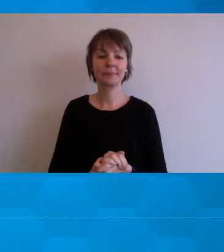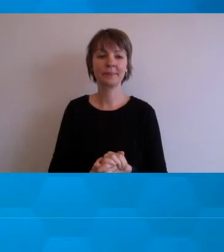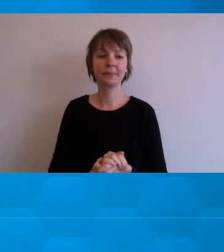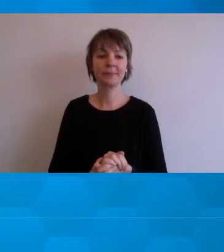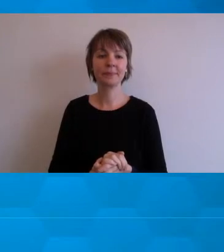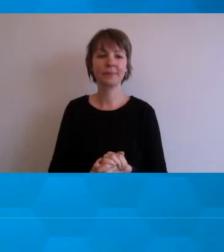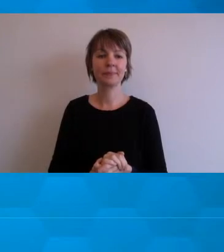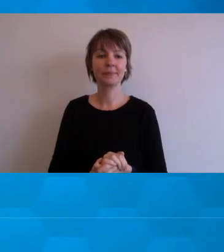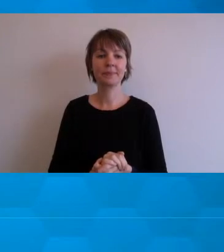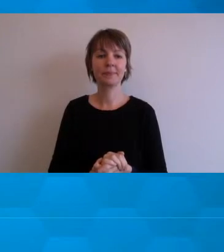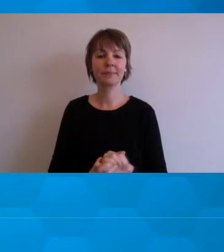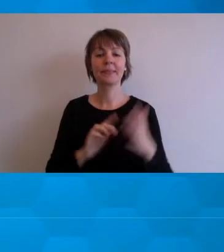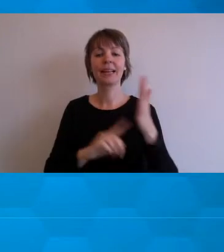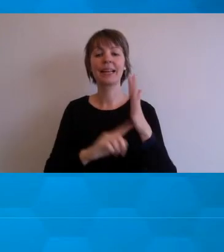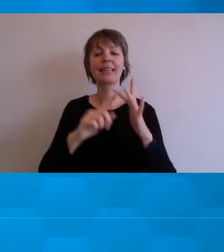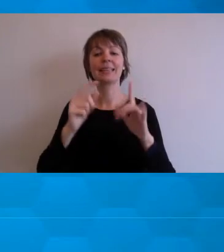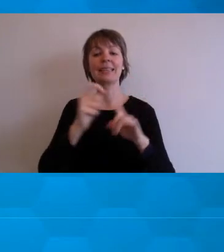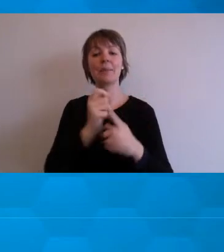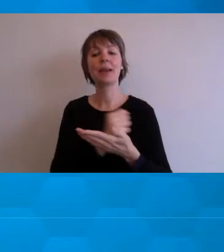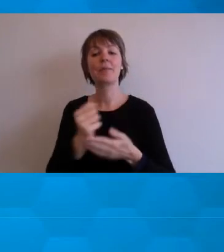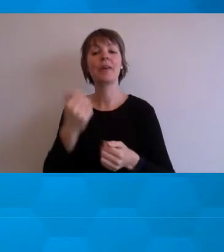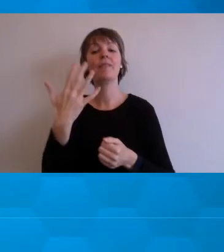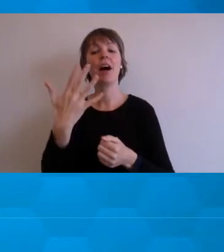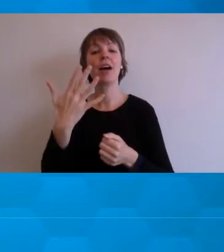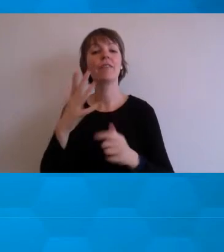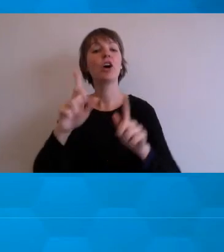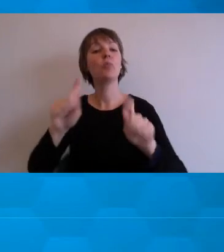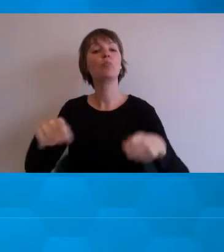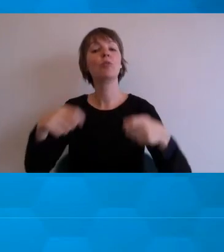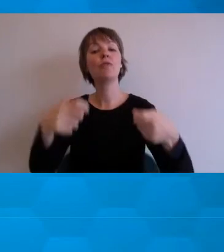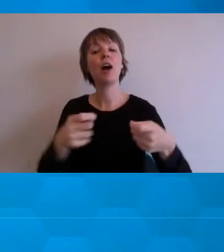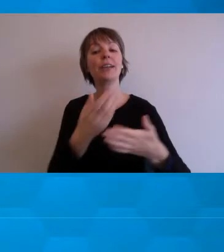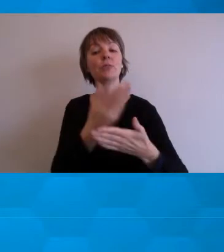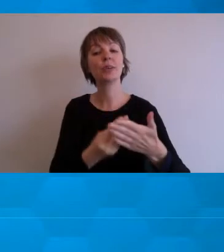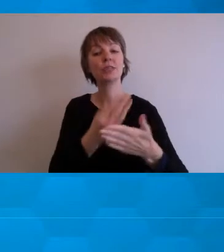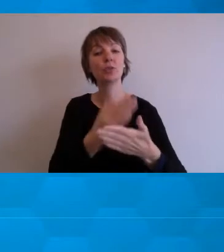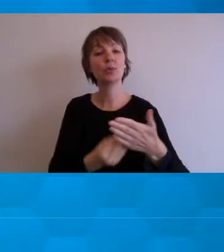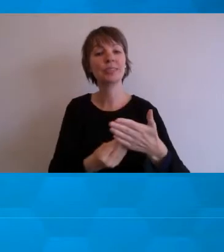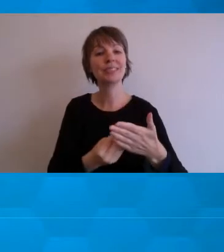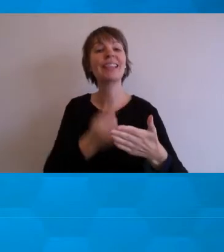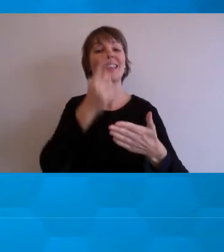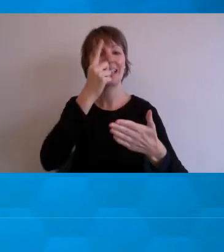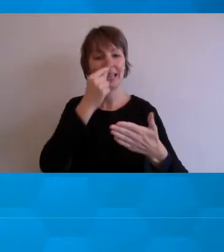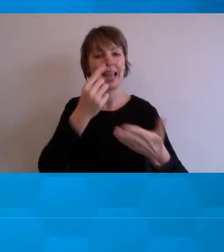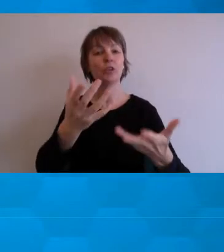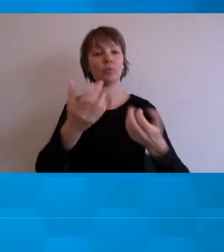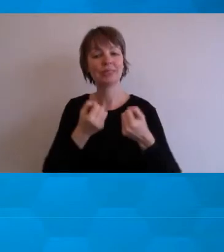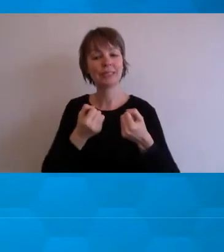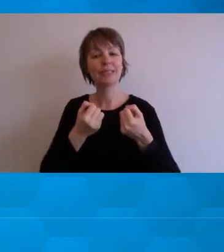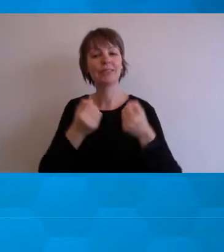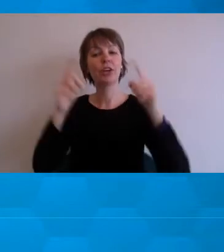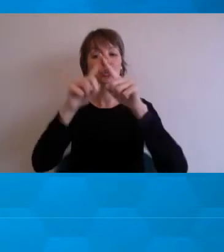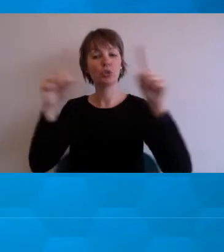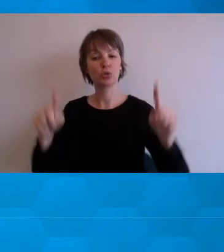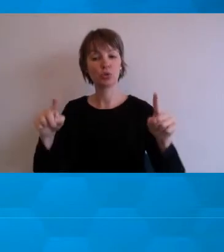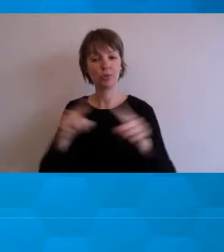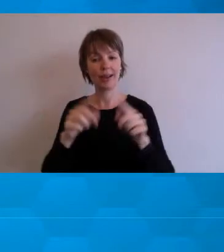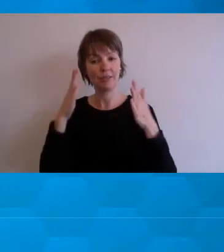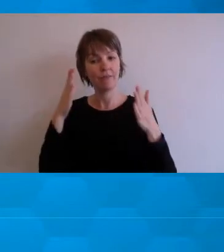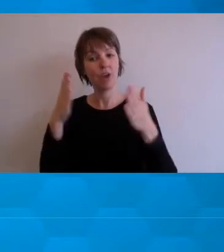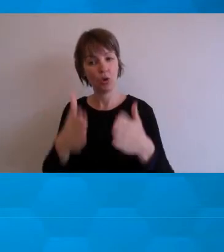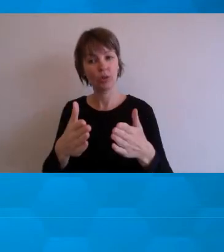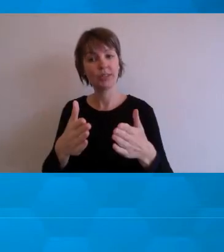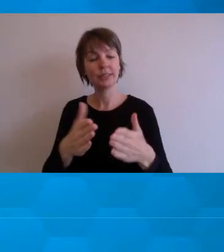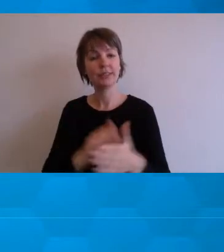Tip number five. Provide a resource that can receive screen focus. Although these two tables